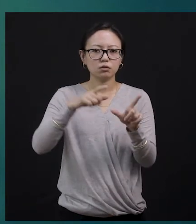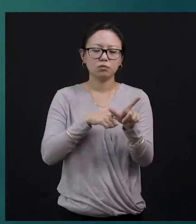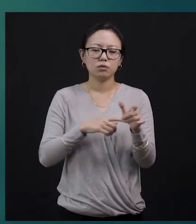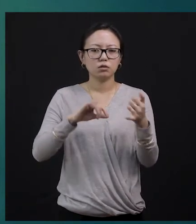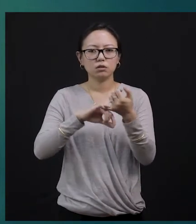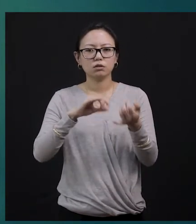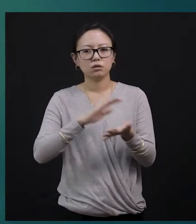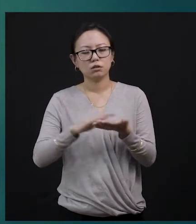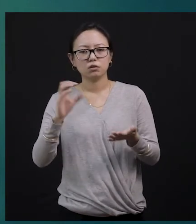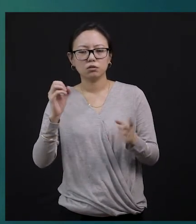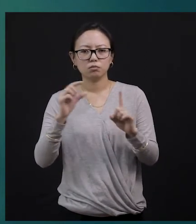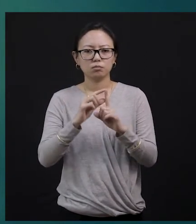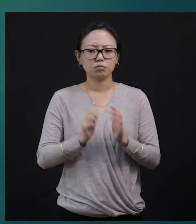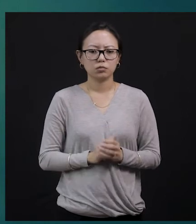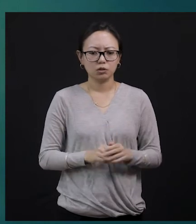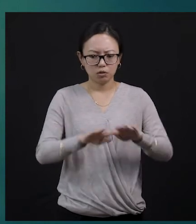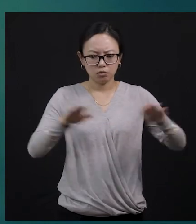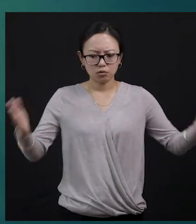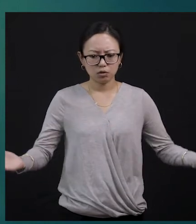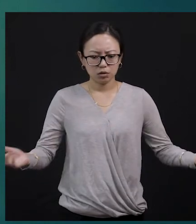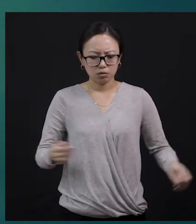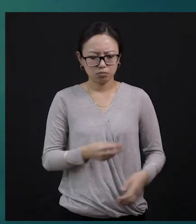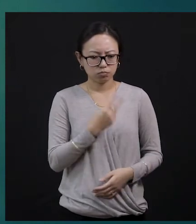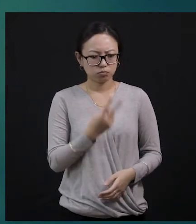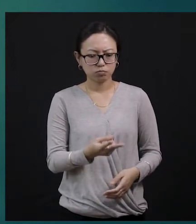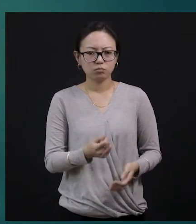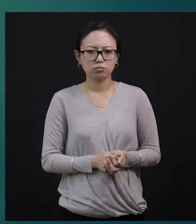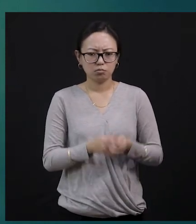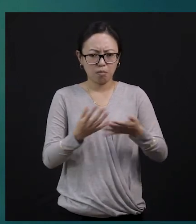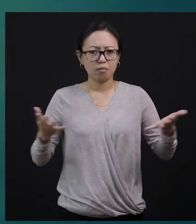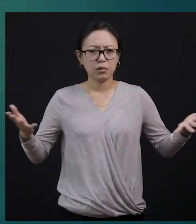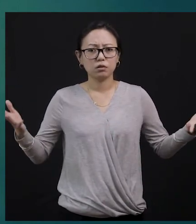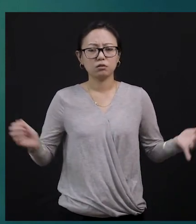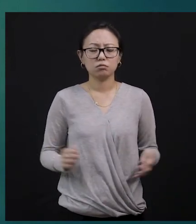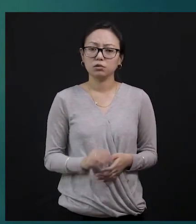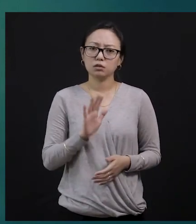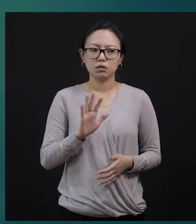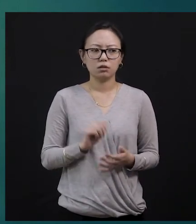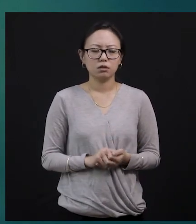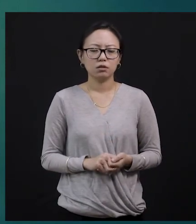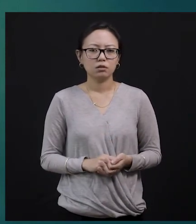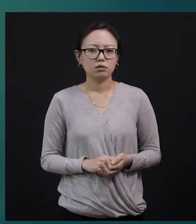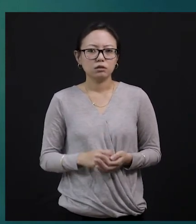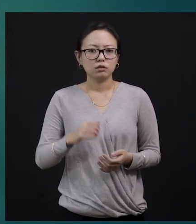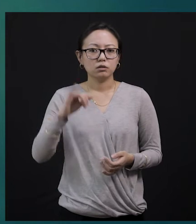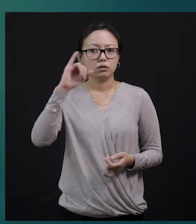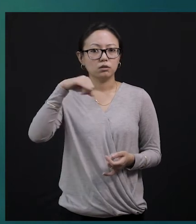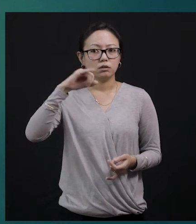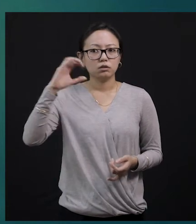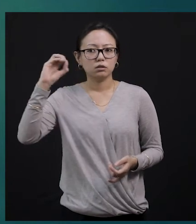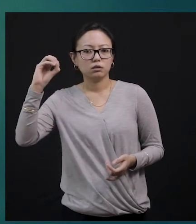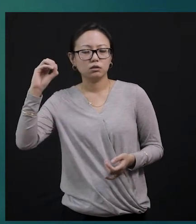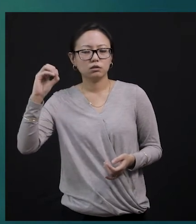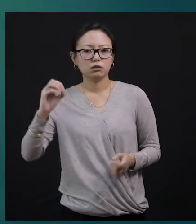And on the table, there were so many discs with numbers, but the numbers were not seen. So, if you give 50 pies, you can go and pick